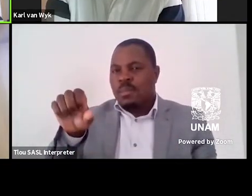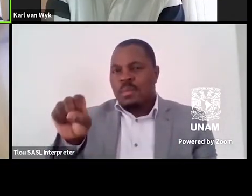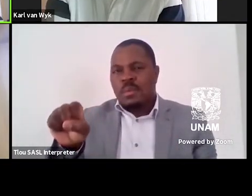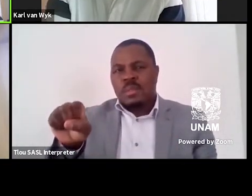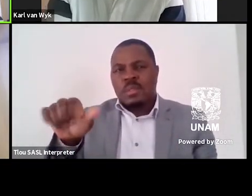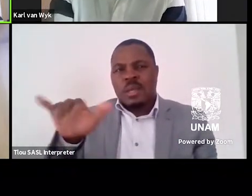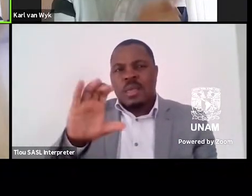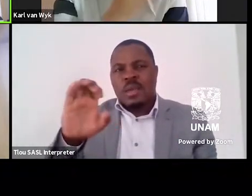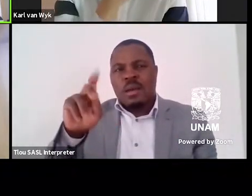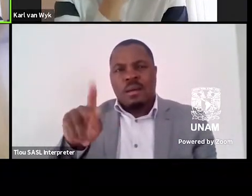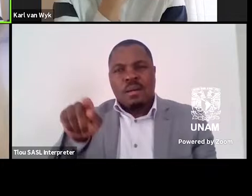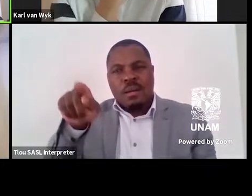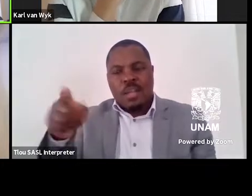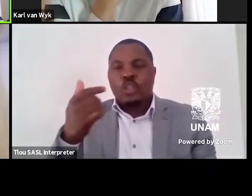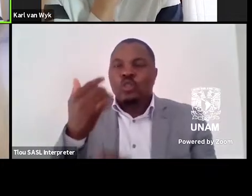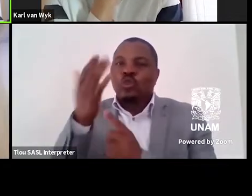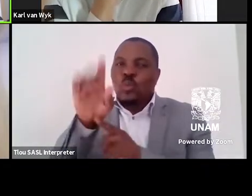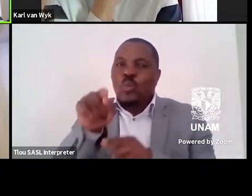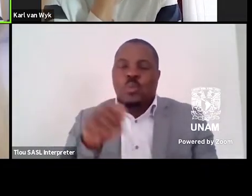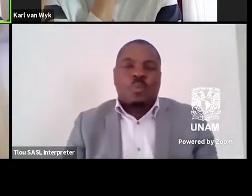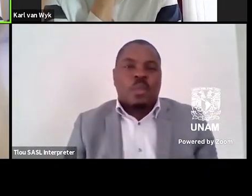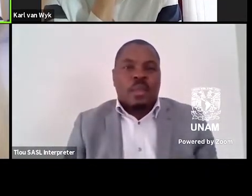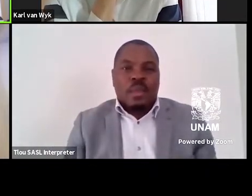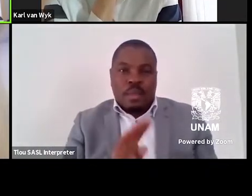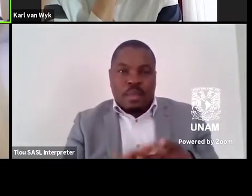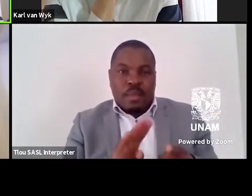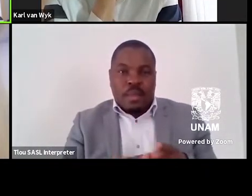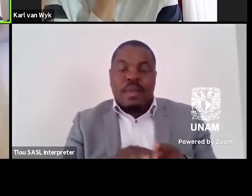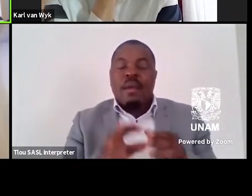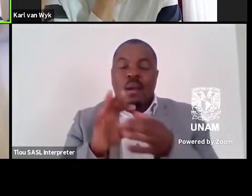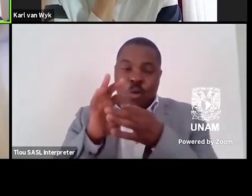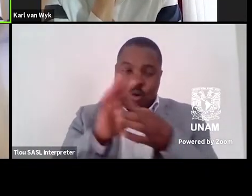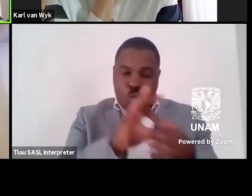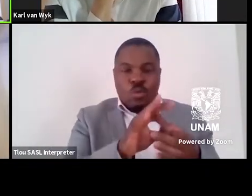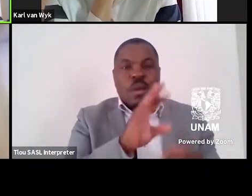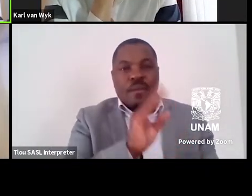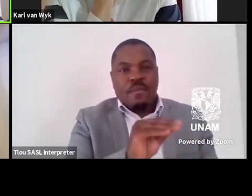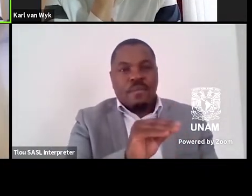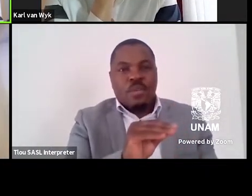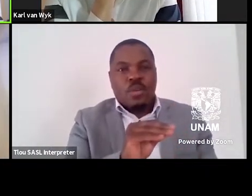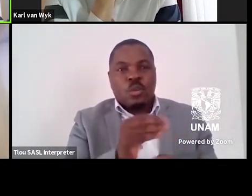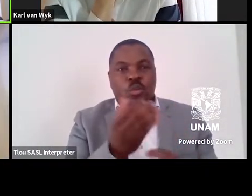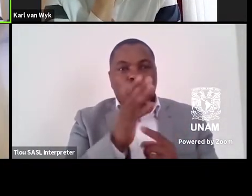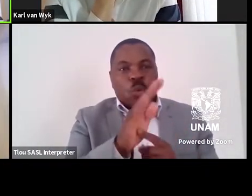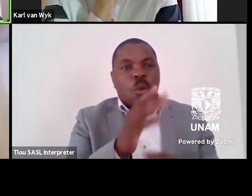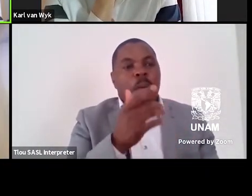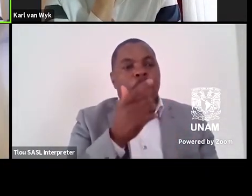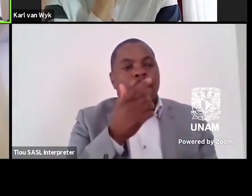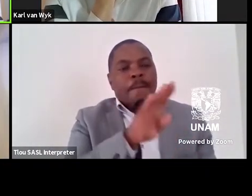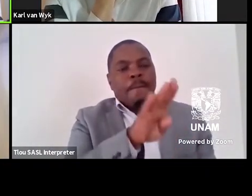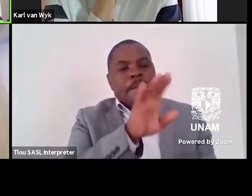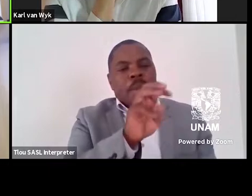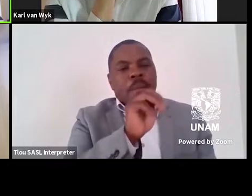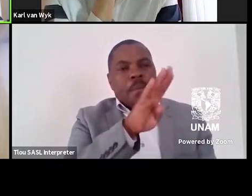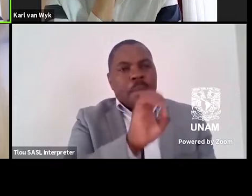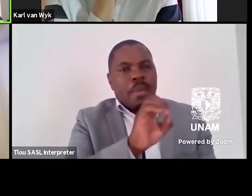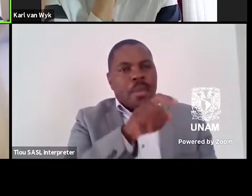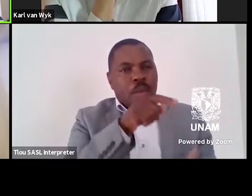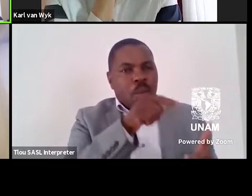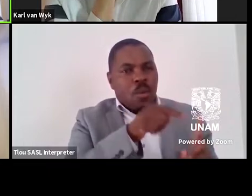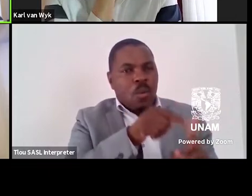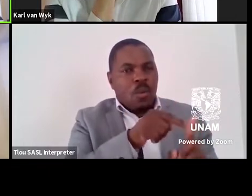illustrative of this. It also holds a close relationship to Agil Mbembe, better known concept of